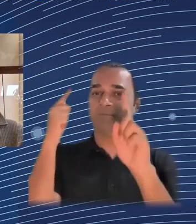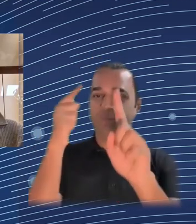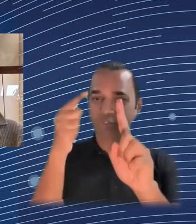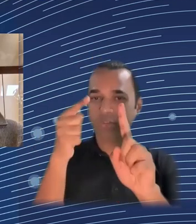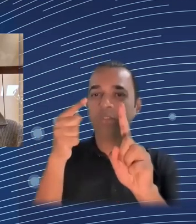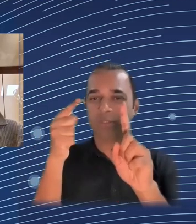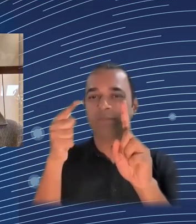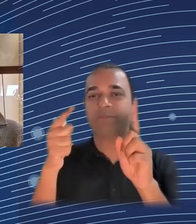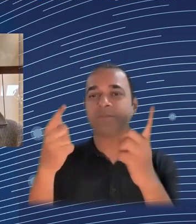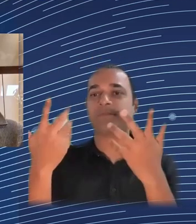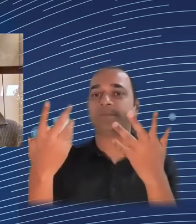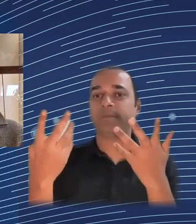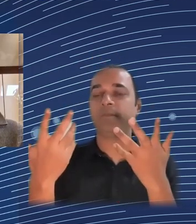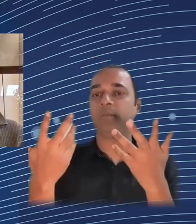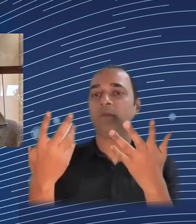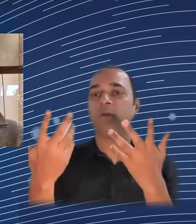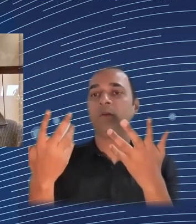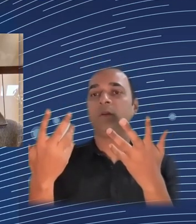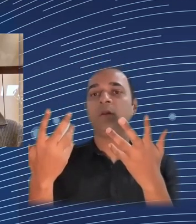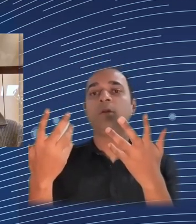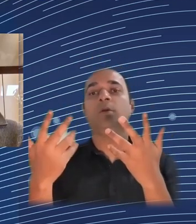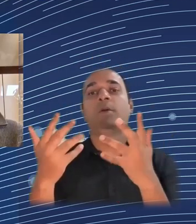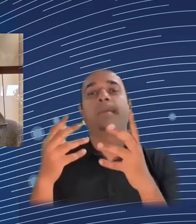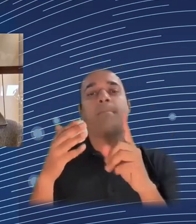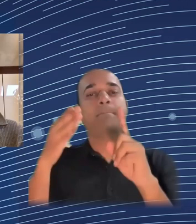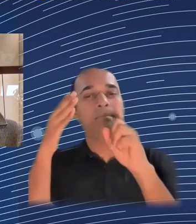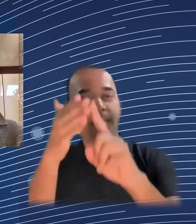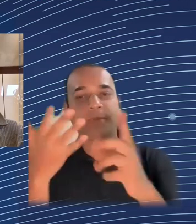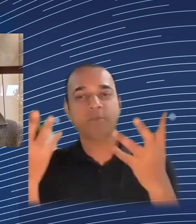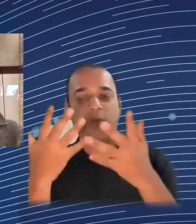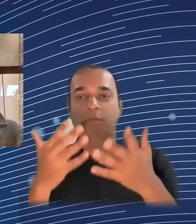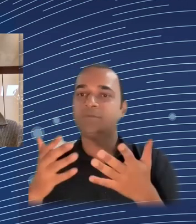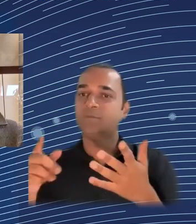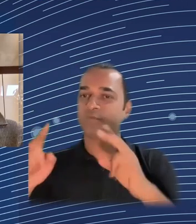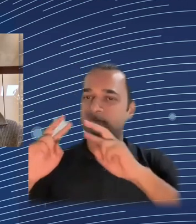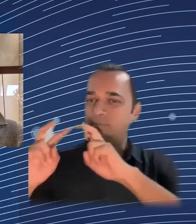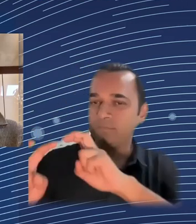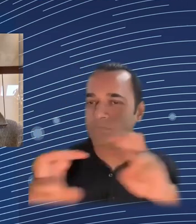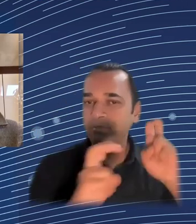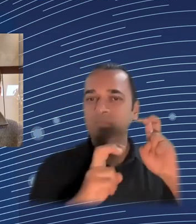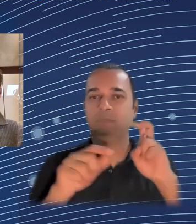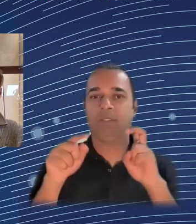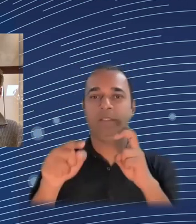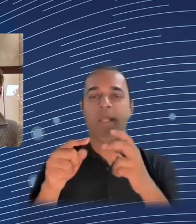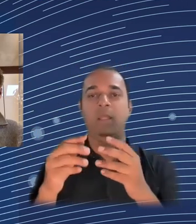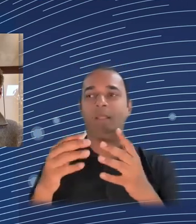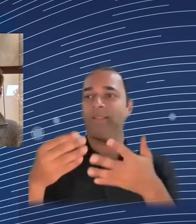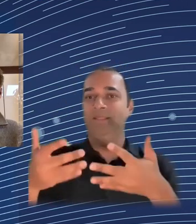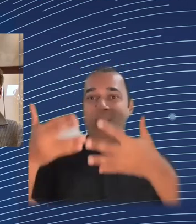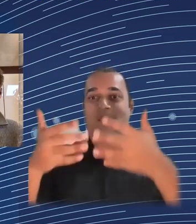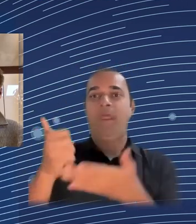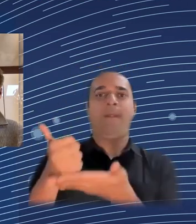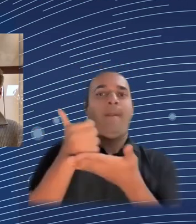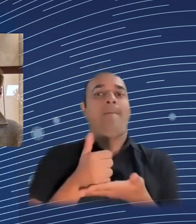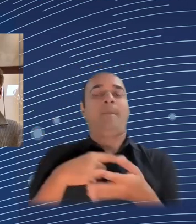process. But cohesion policy is a development policy, not the research policy. It's implementation of